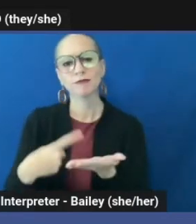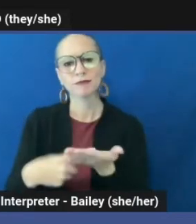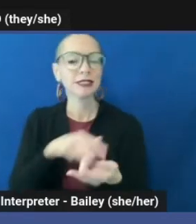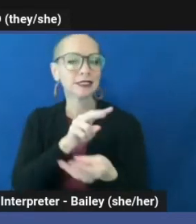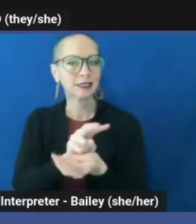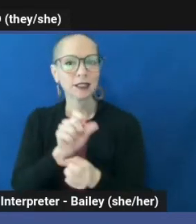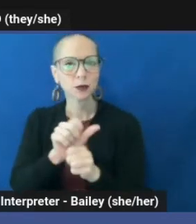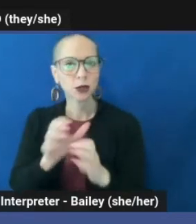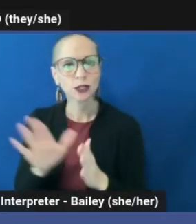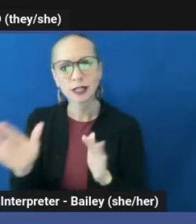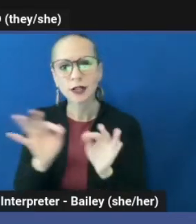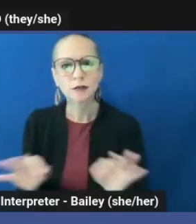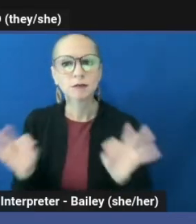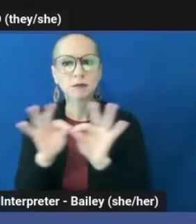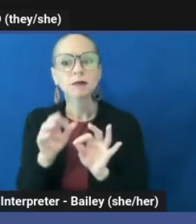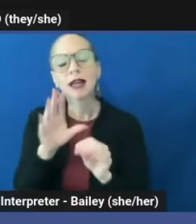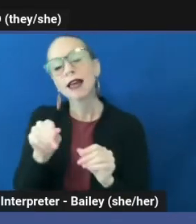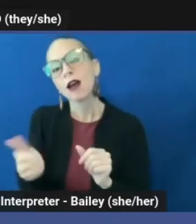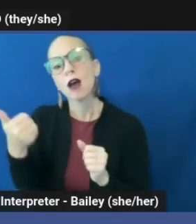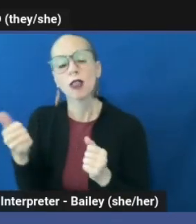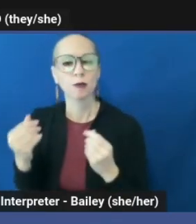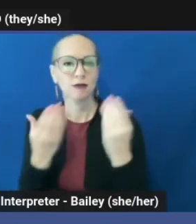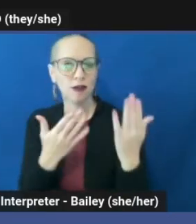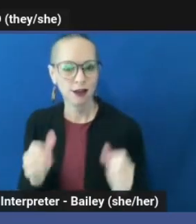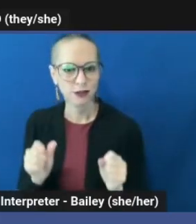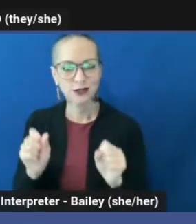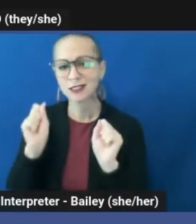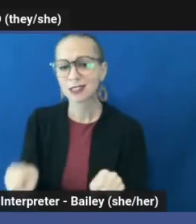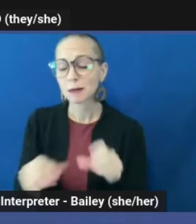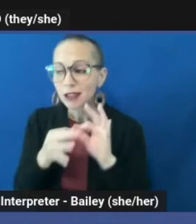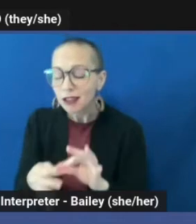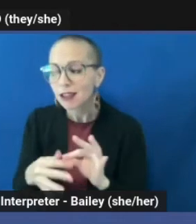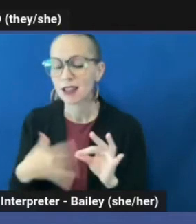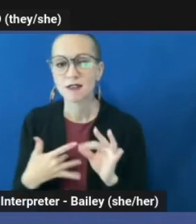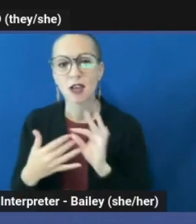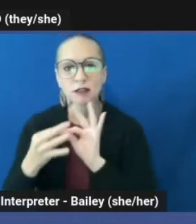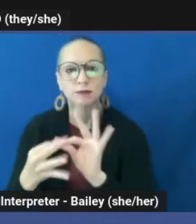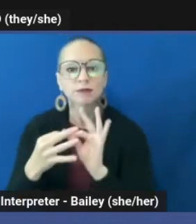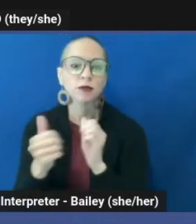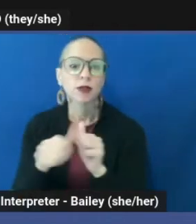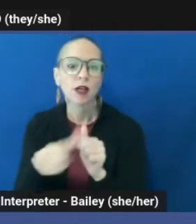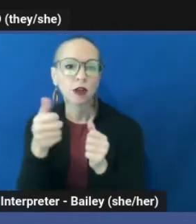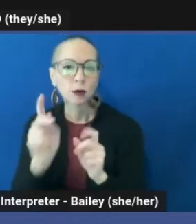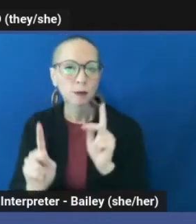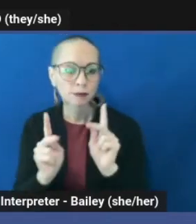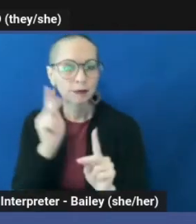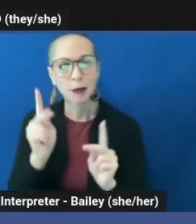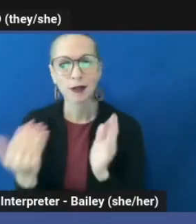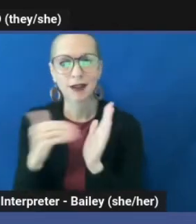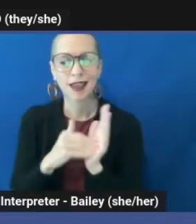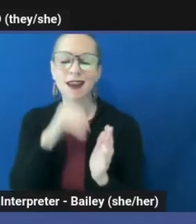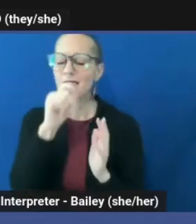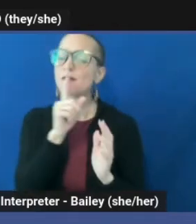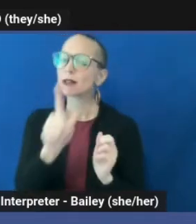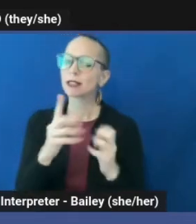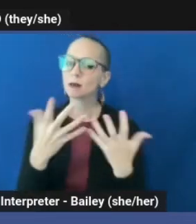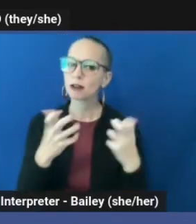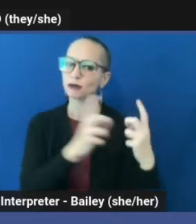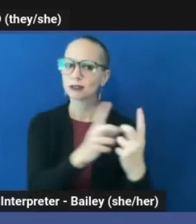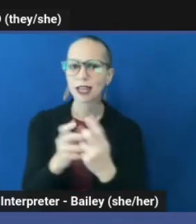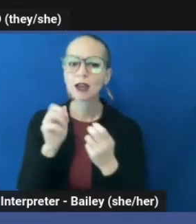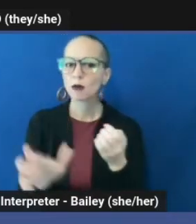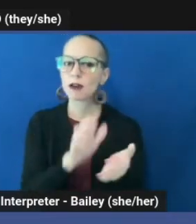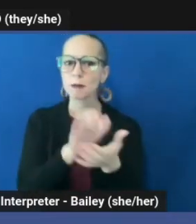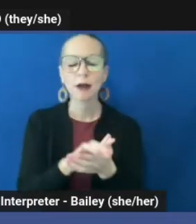and similar providers can have to those who are only looking to feel connected to another human again, not necessarily start dating or to get married again.